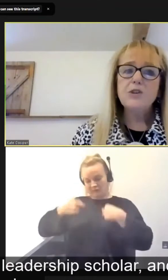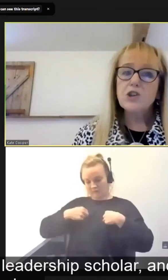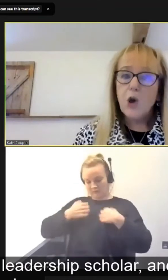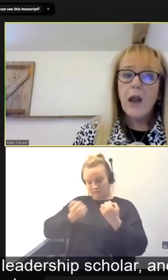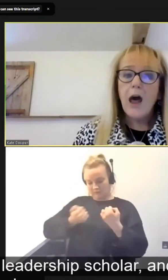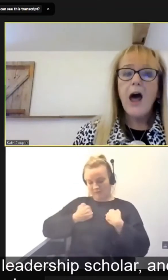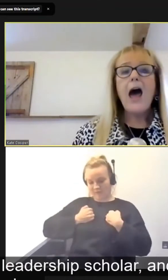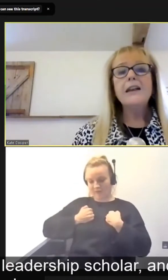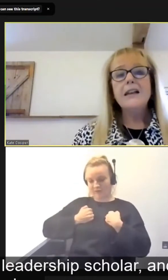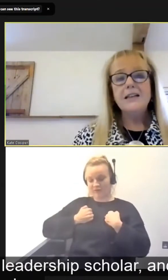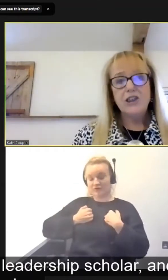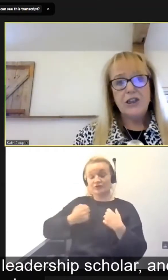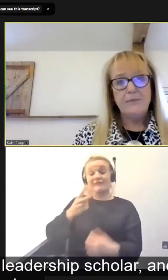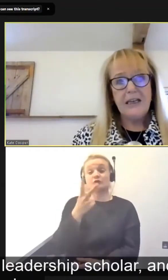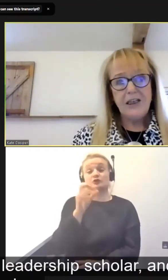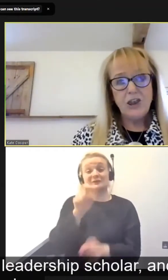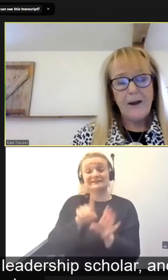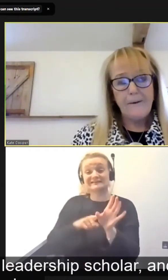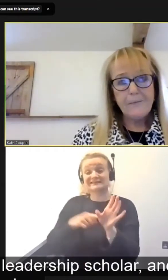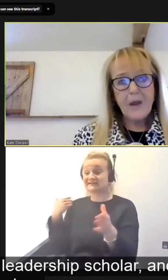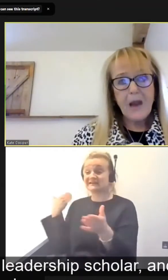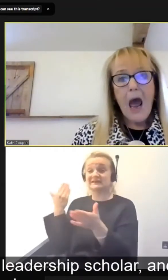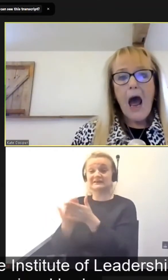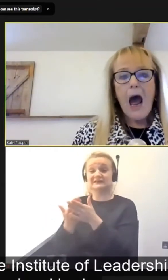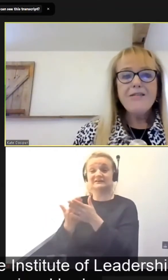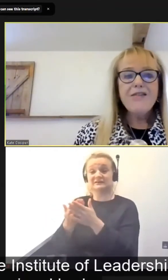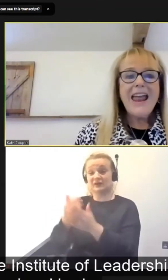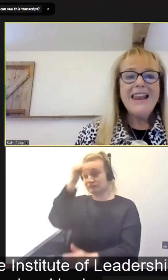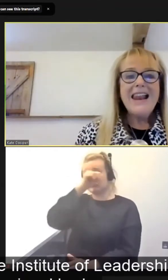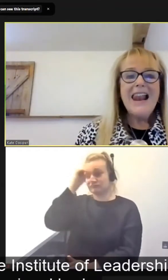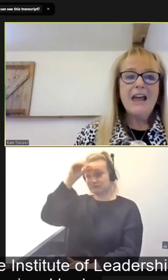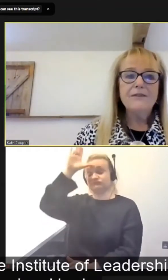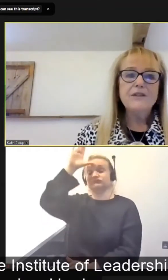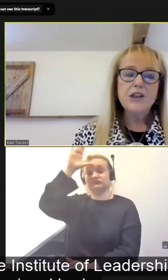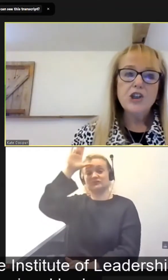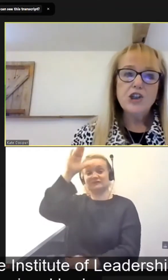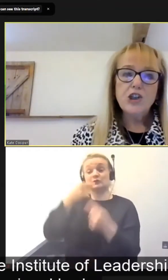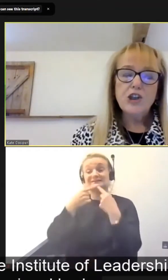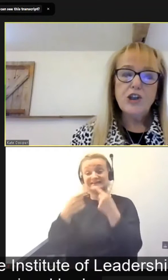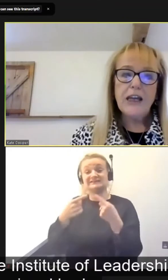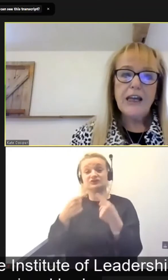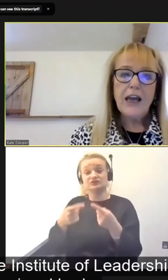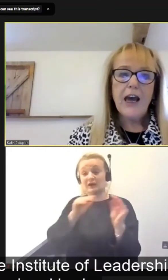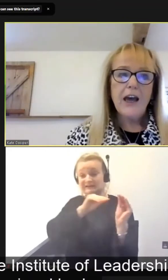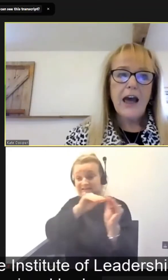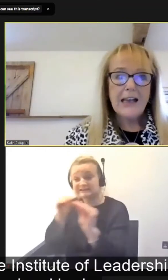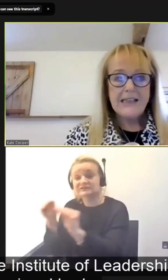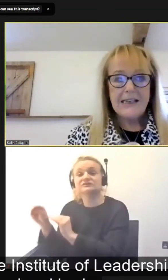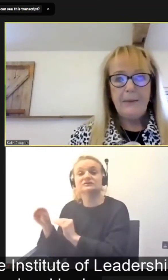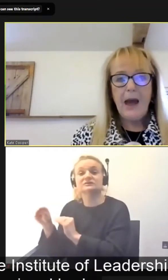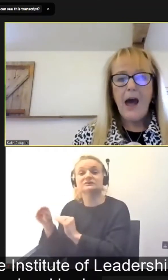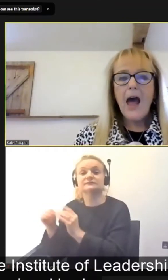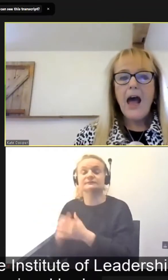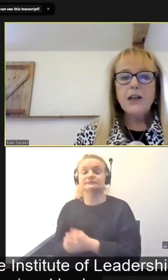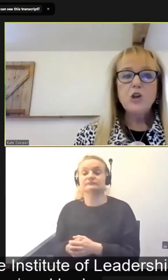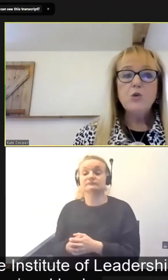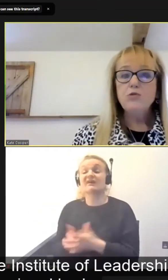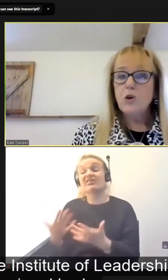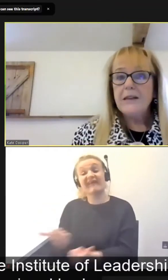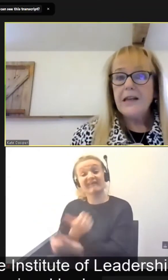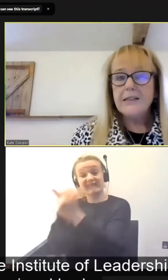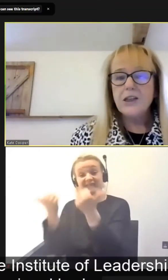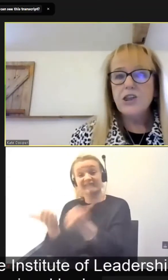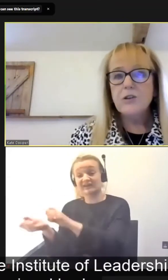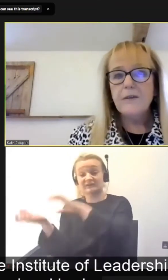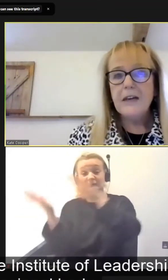leadership scholar and a leadership teacher. I then left the academia to